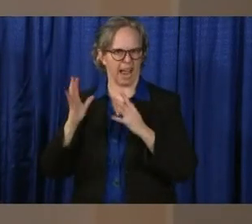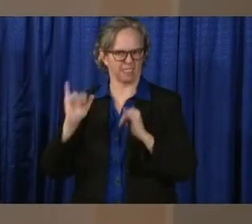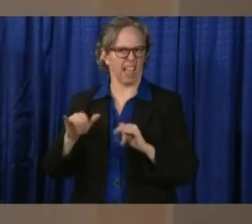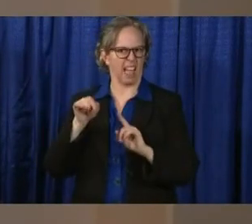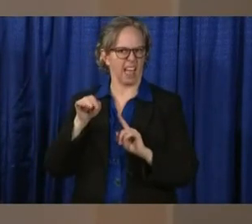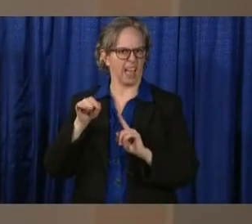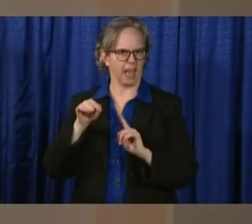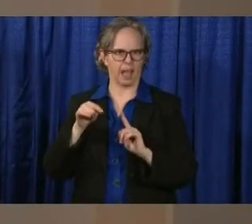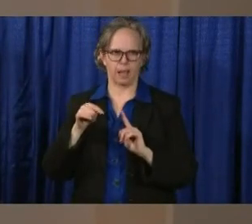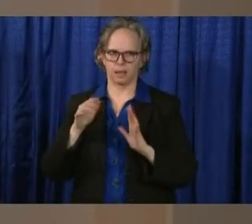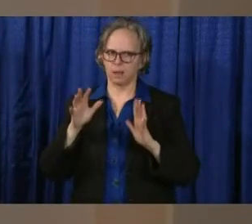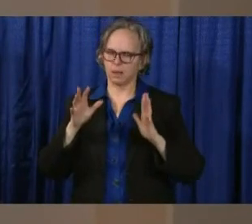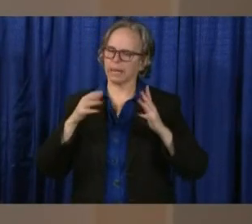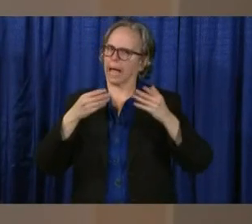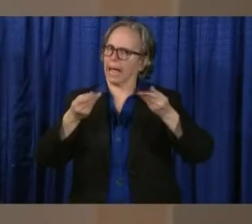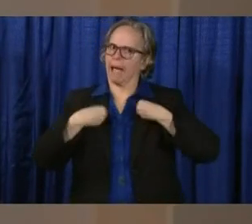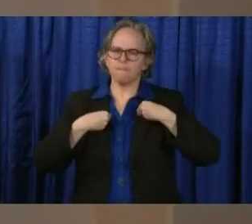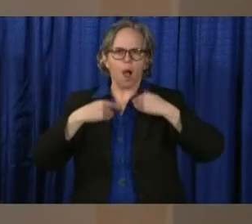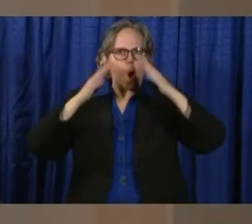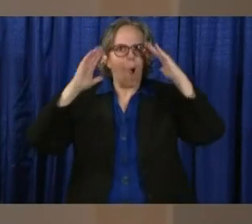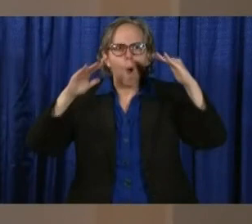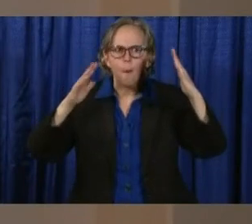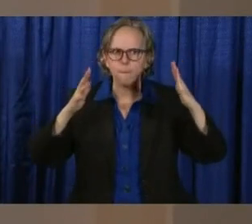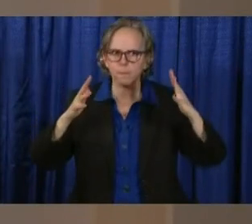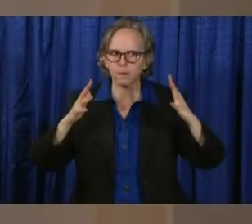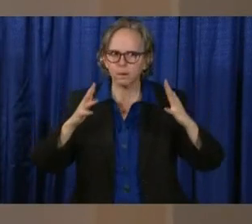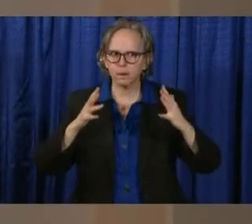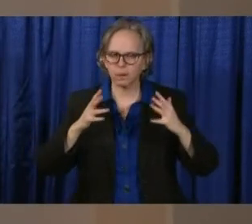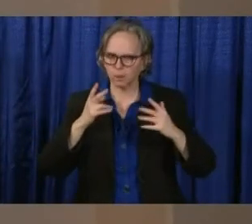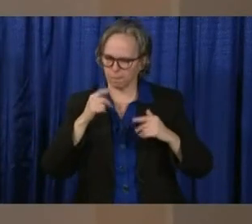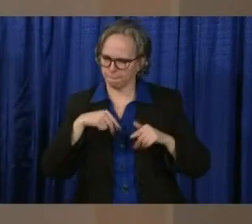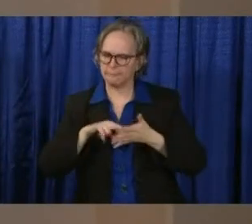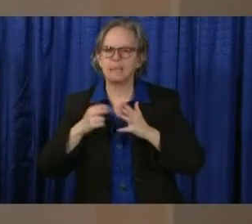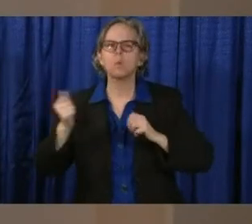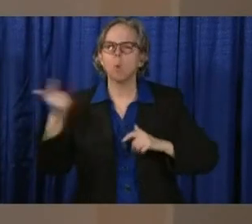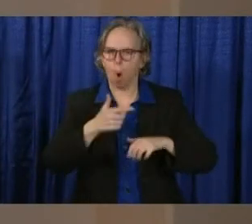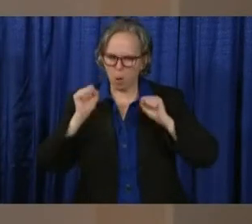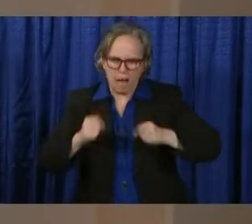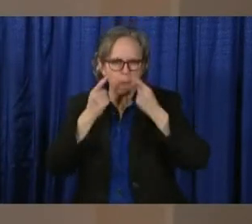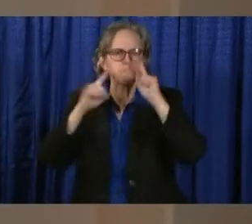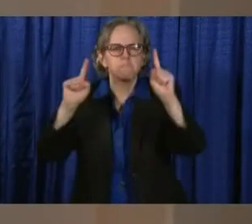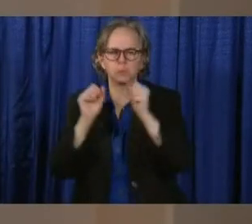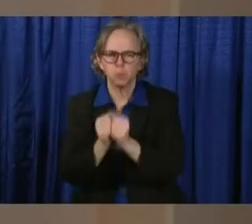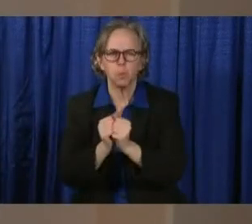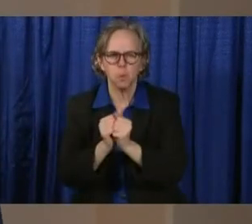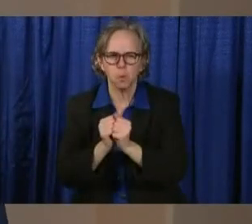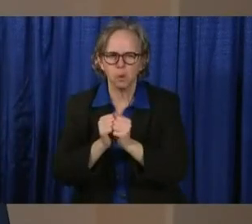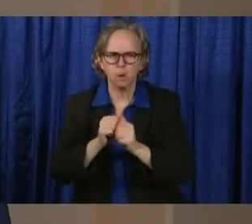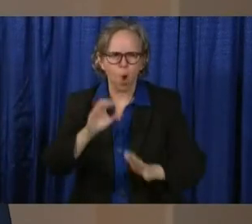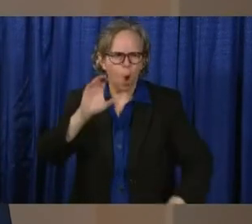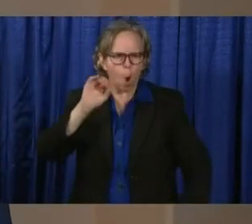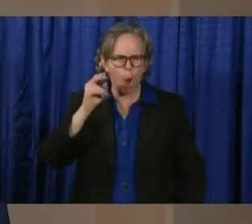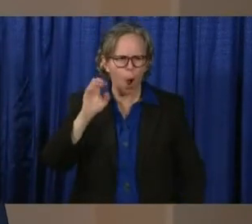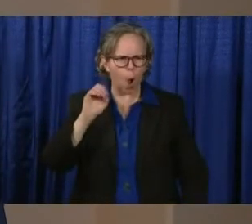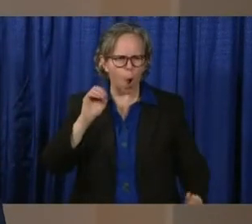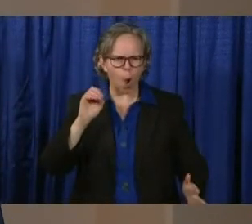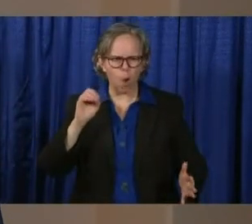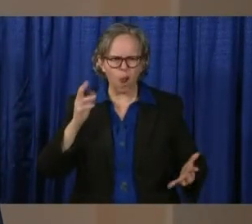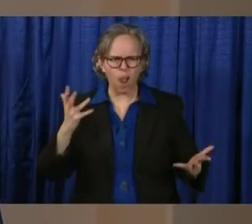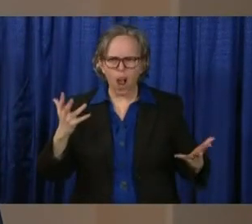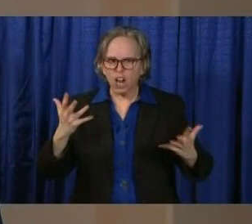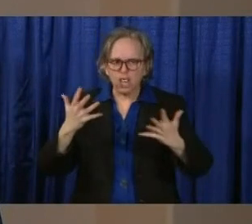to get through this healthier and in a more timely manner. And as you see, Ohioans, you've been great.